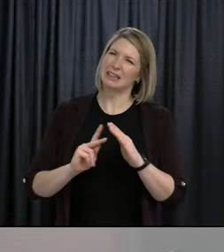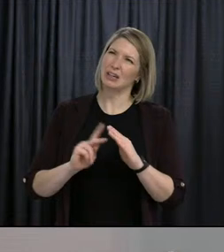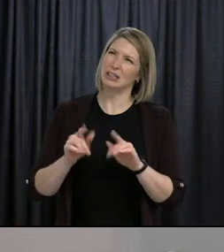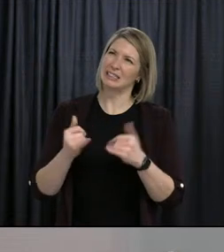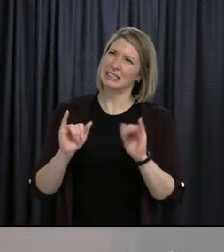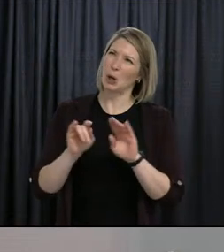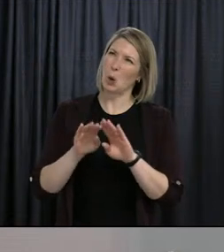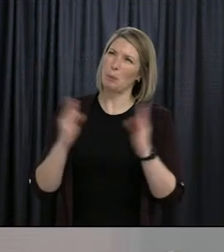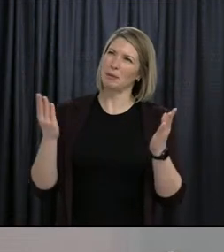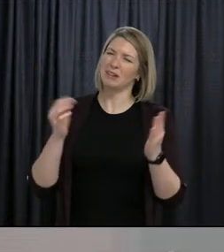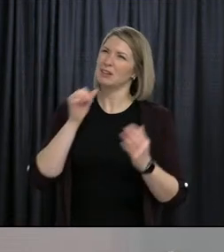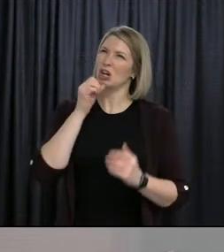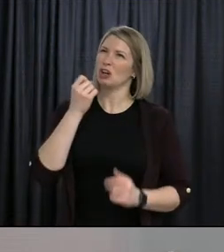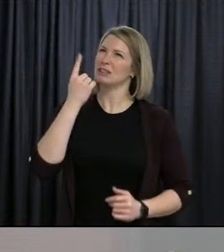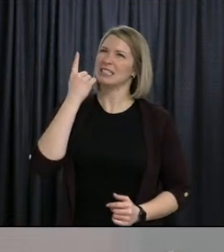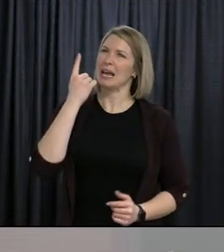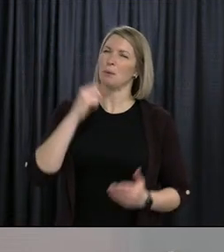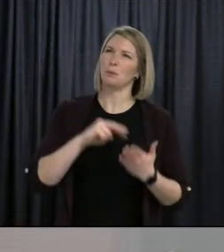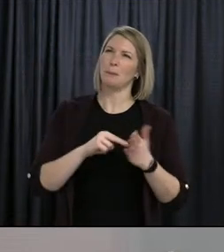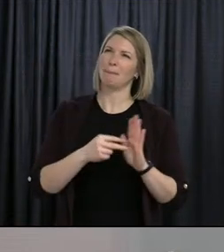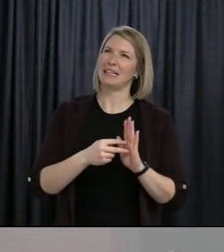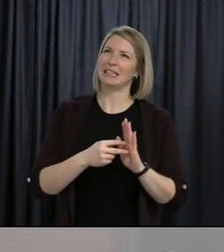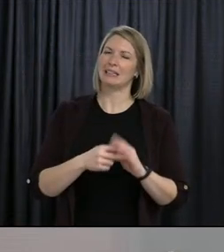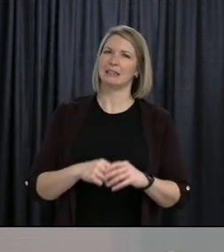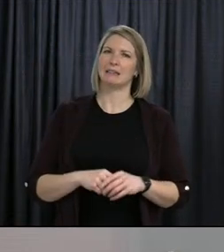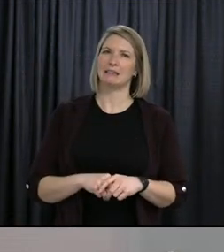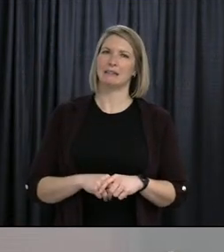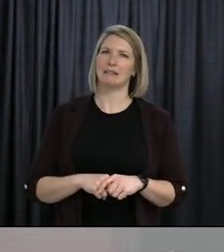I'm not getting, I'm not understanding the question.